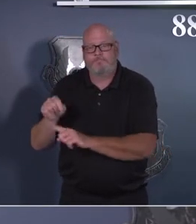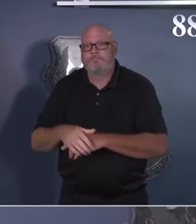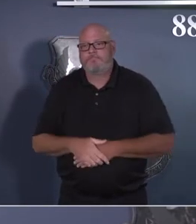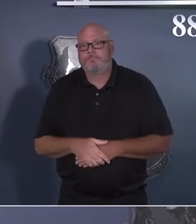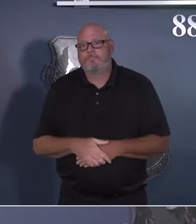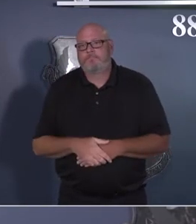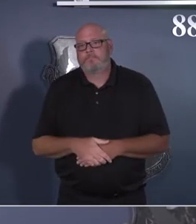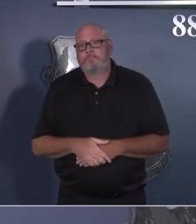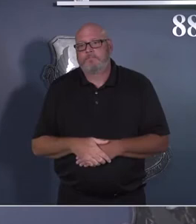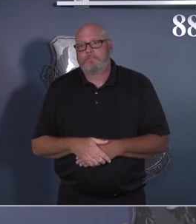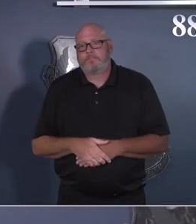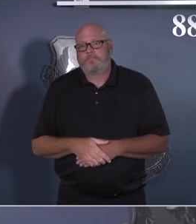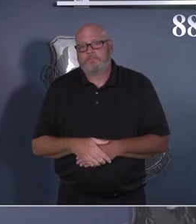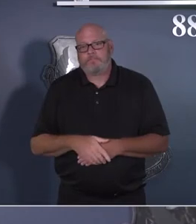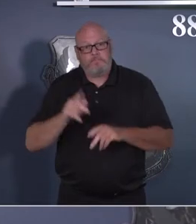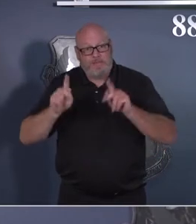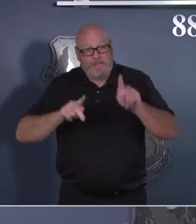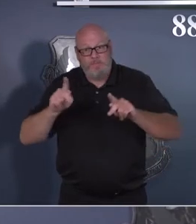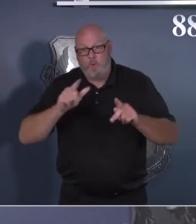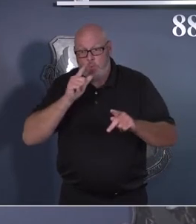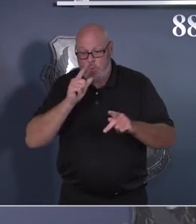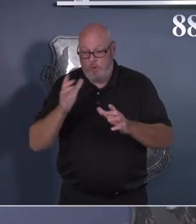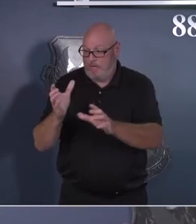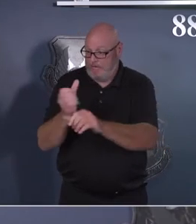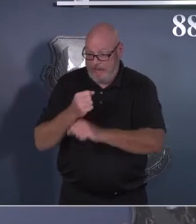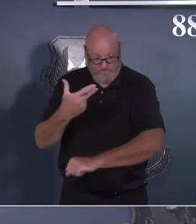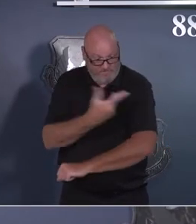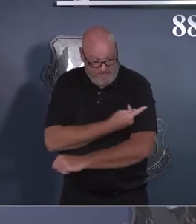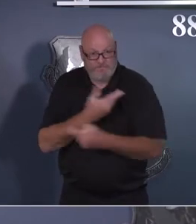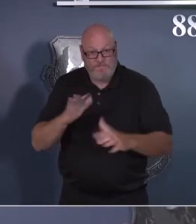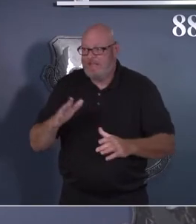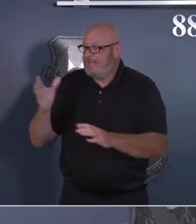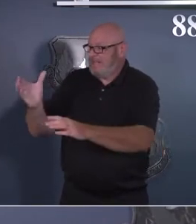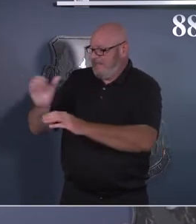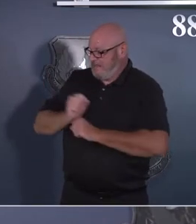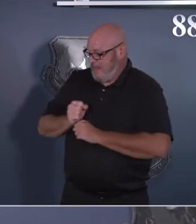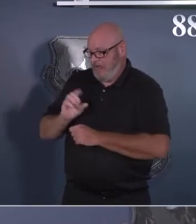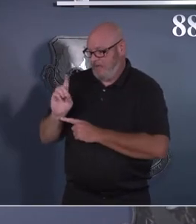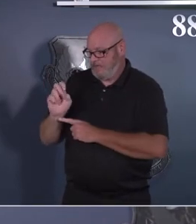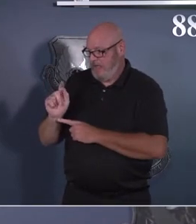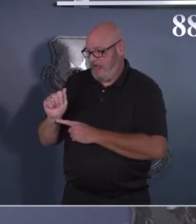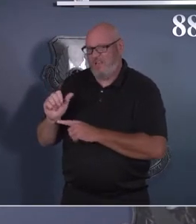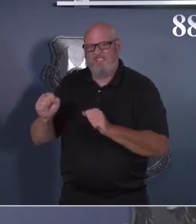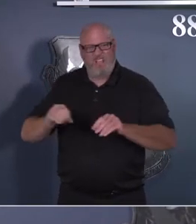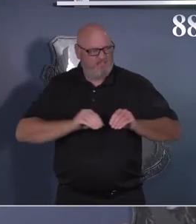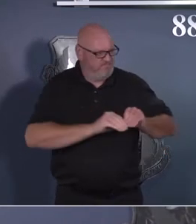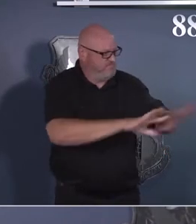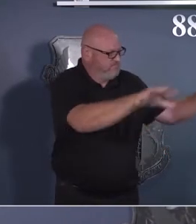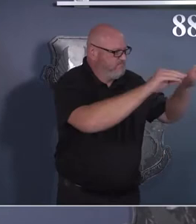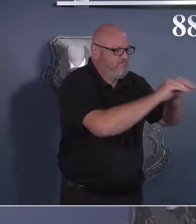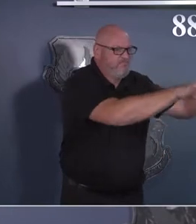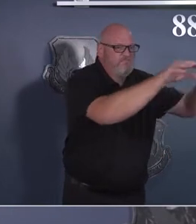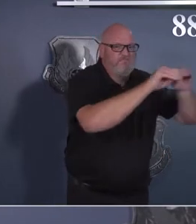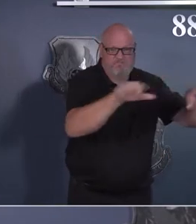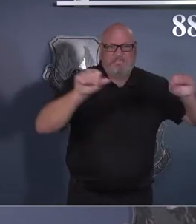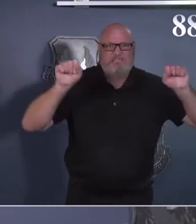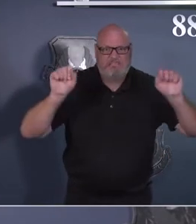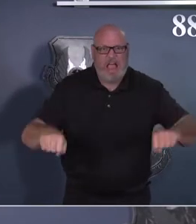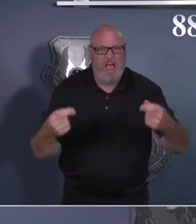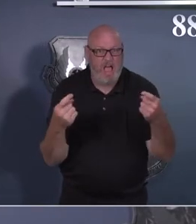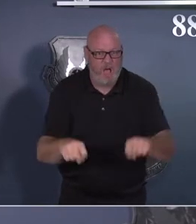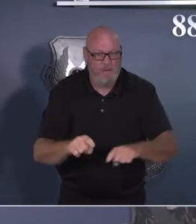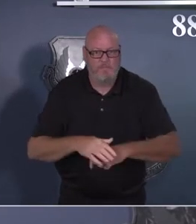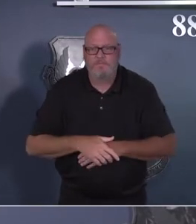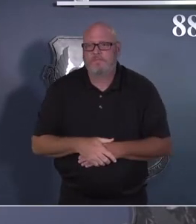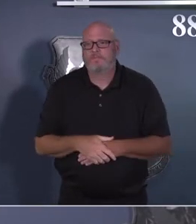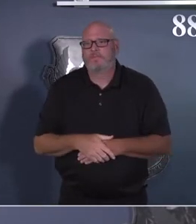Defense, the CDC recommended, and the Department of Defense pushed out guidance to require masks for all individuals when you're indoors. So that's the why